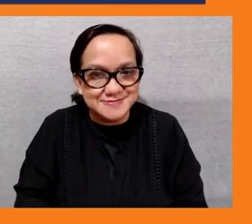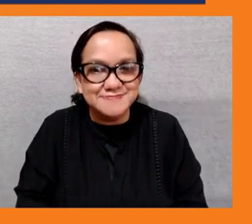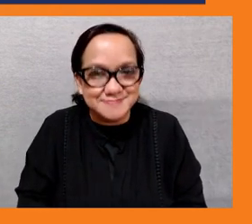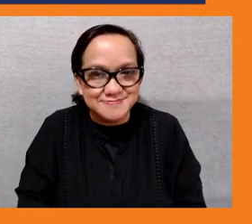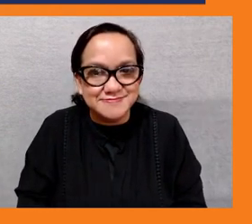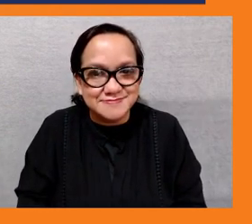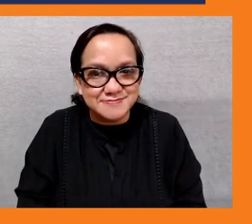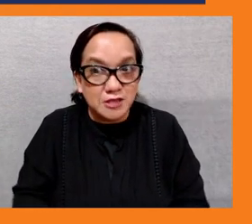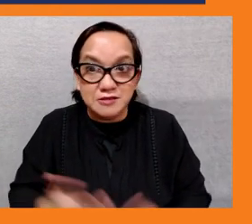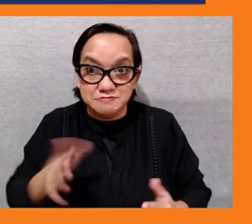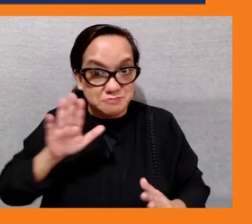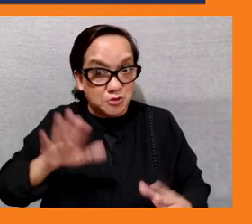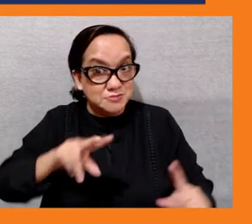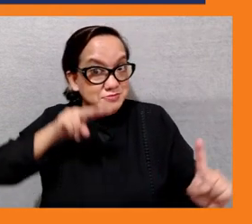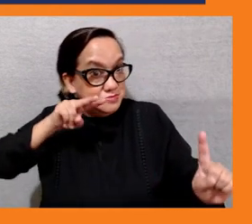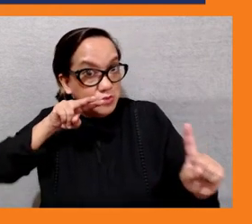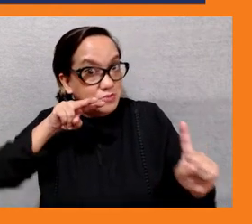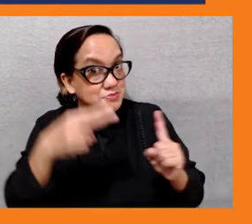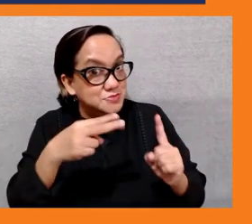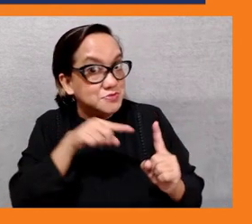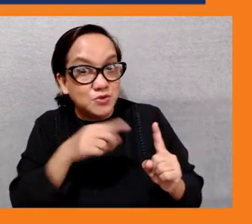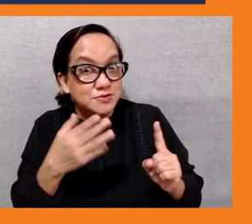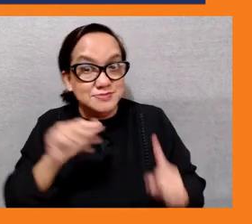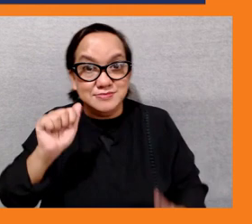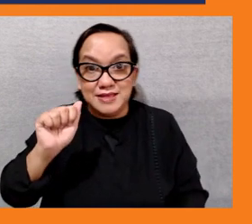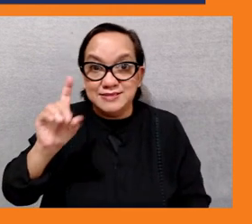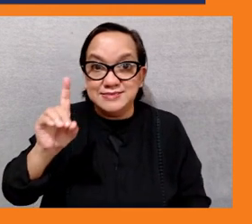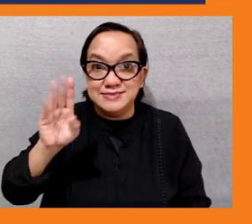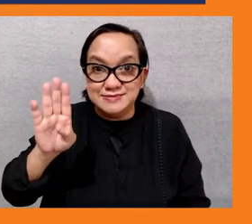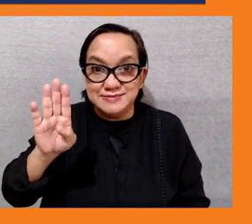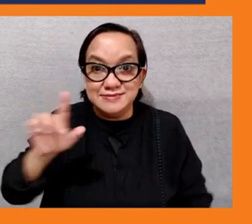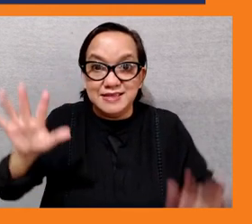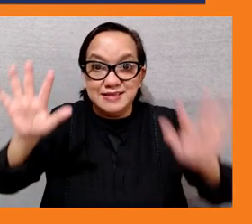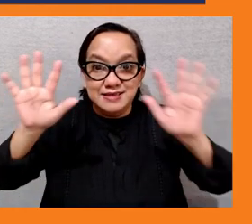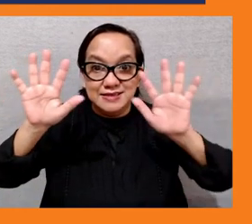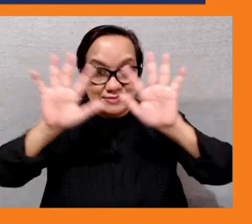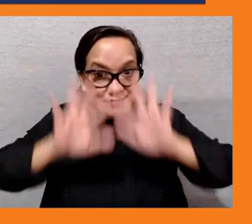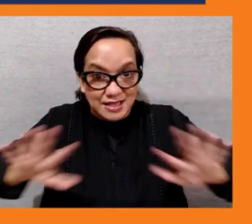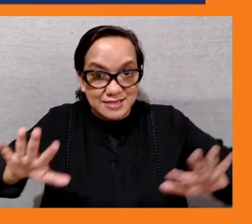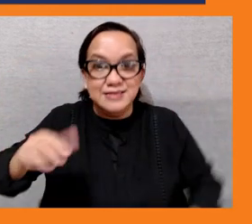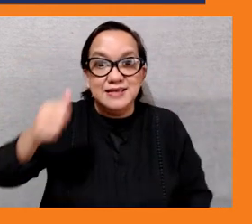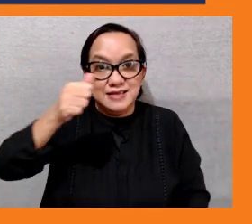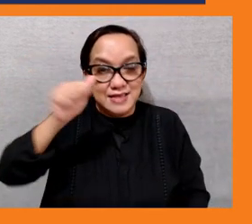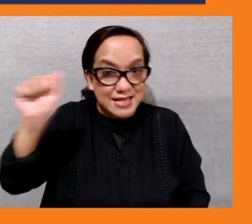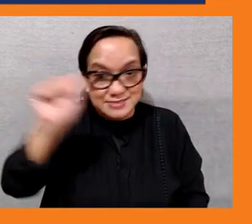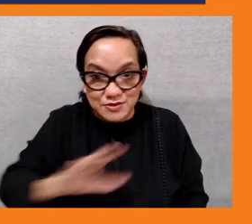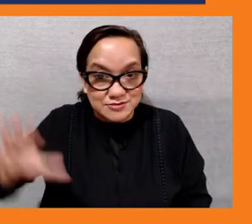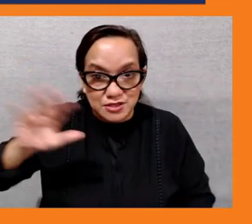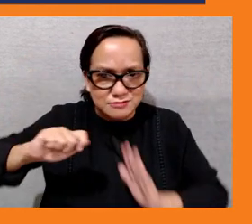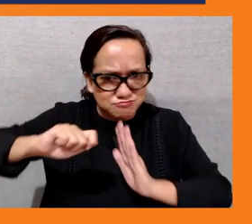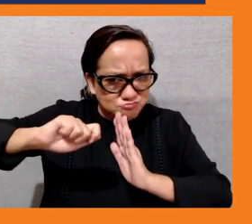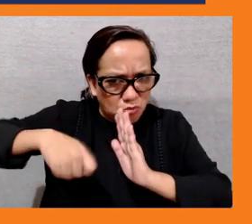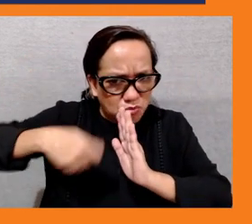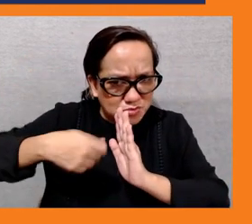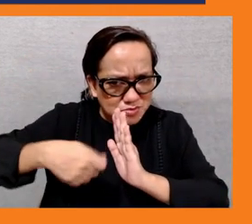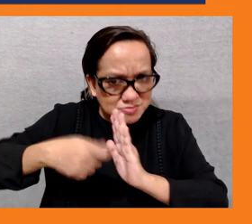for asia project on the athlete climate project in particular um it's still kind of like regionally limited it's only